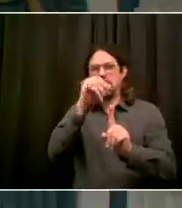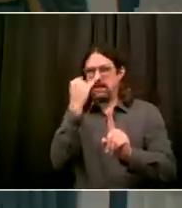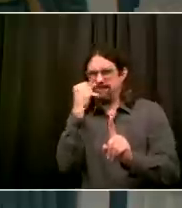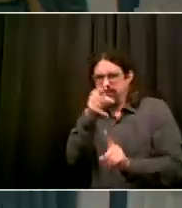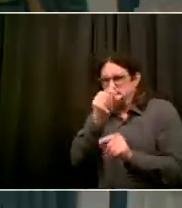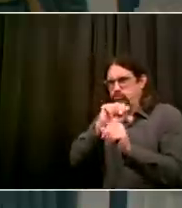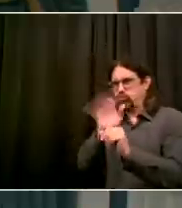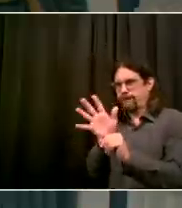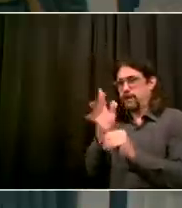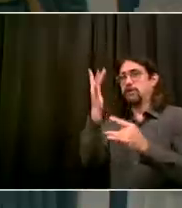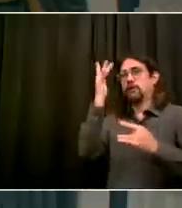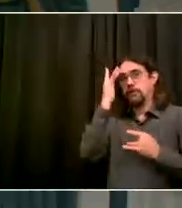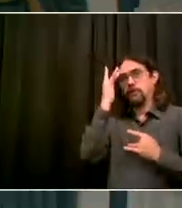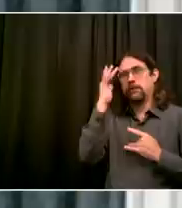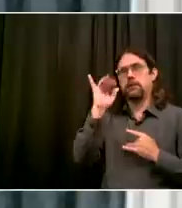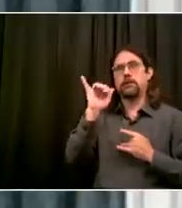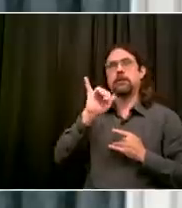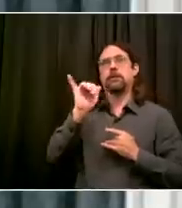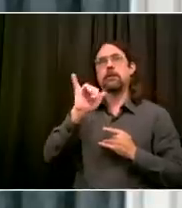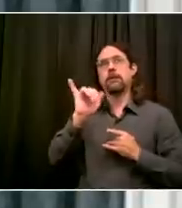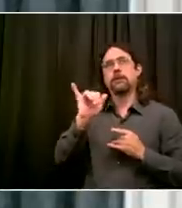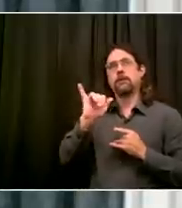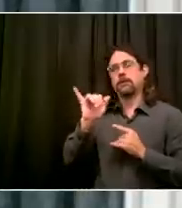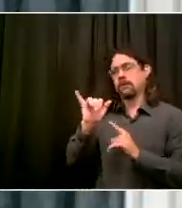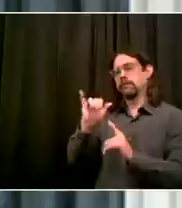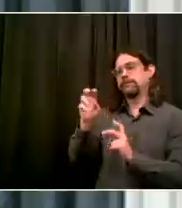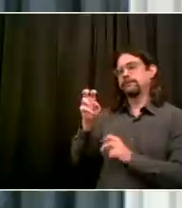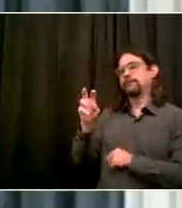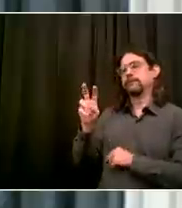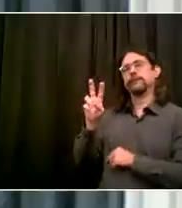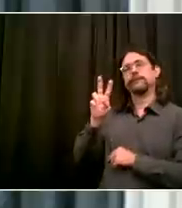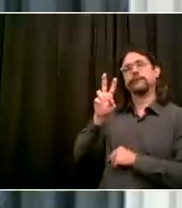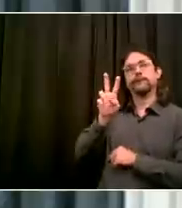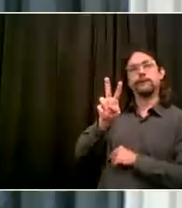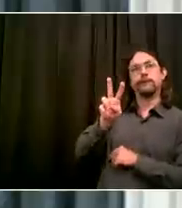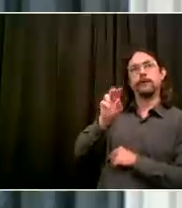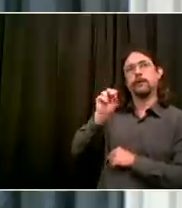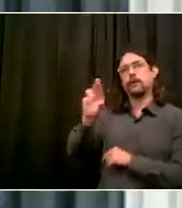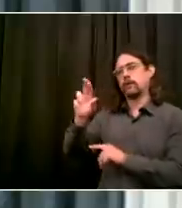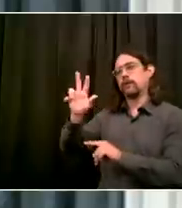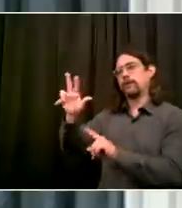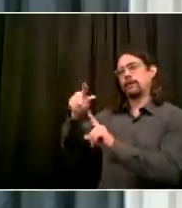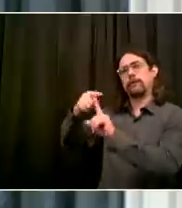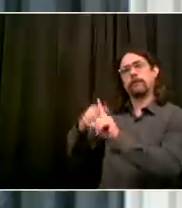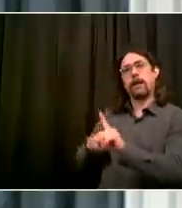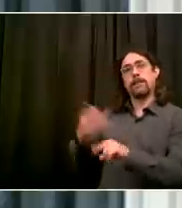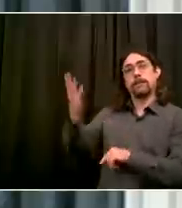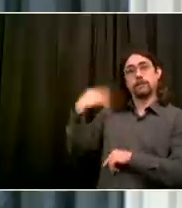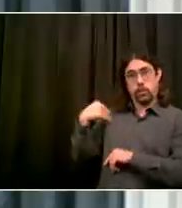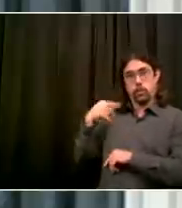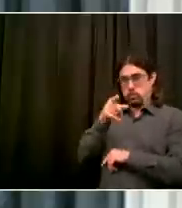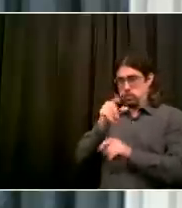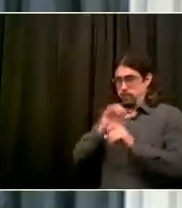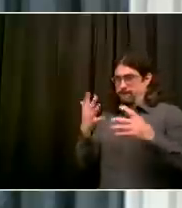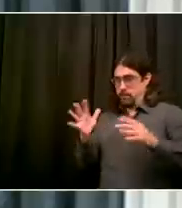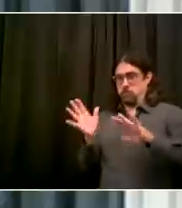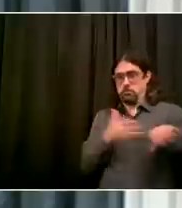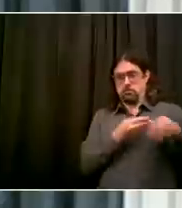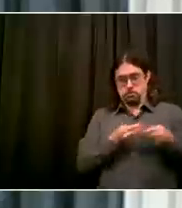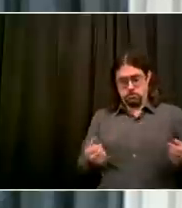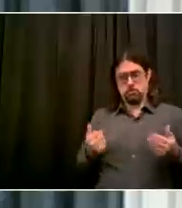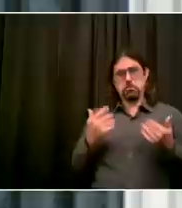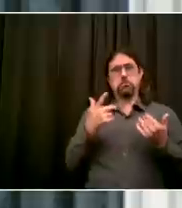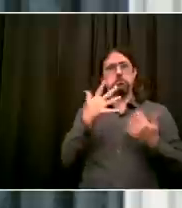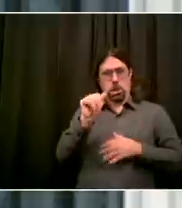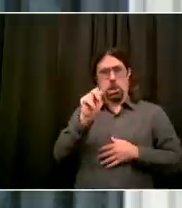say thank you to Ruvane for what you have done to combat the disinformation that we're seeing as well. And